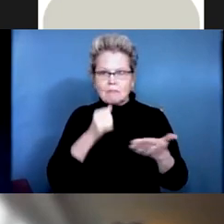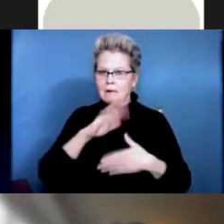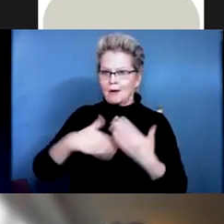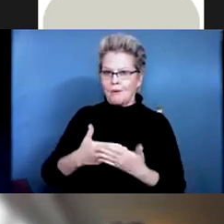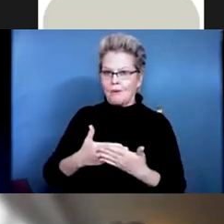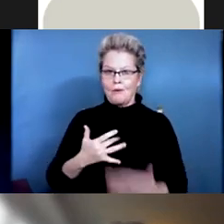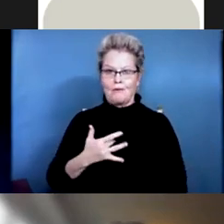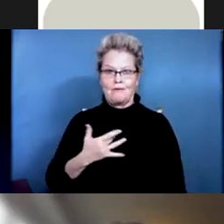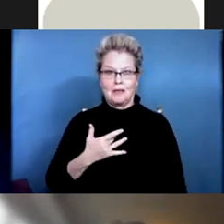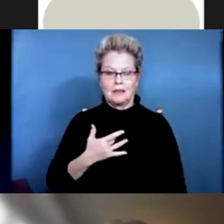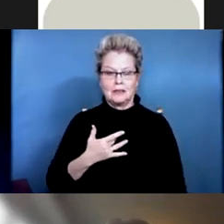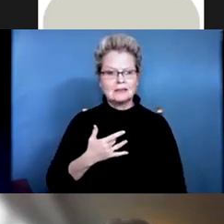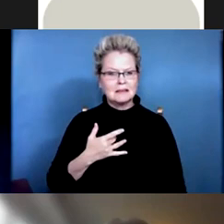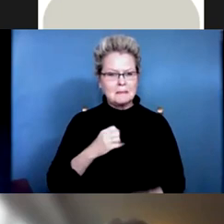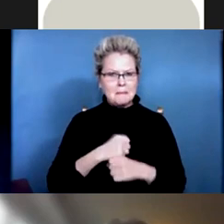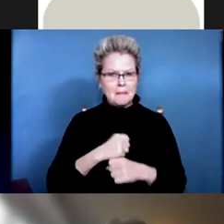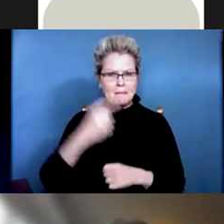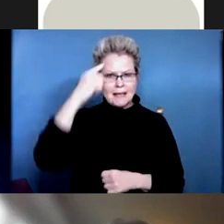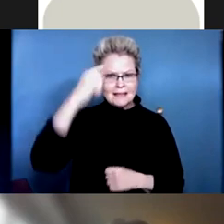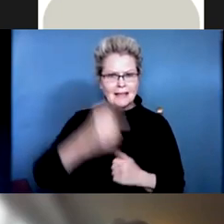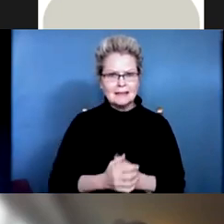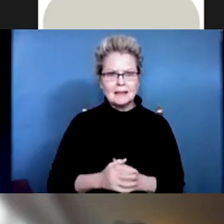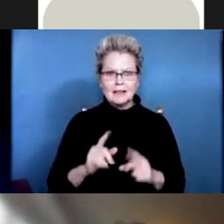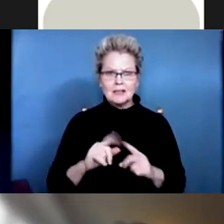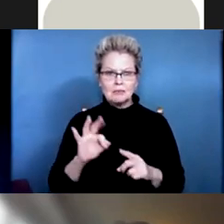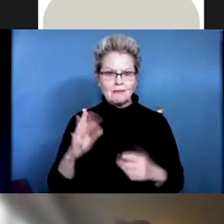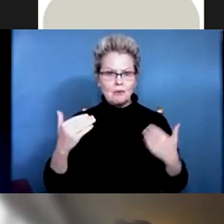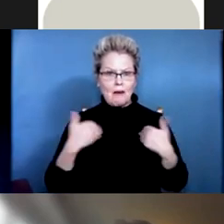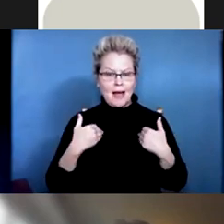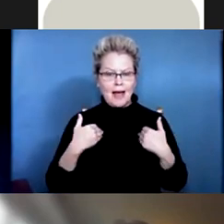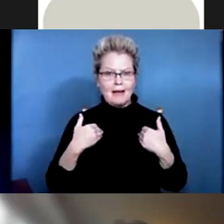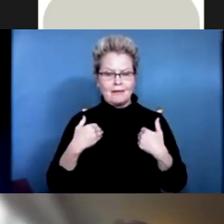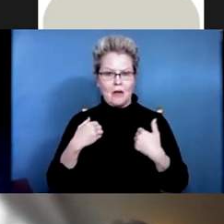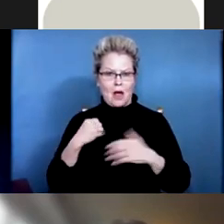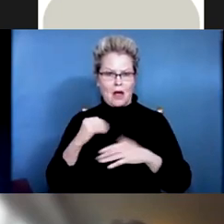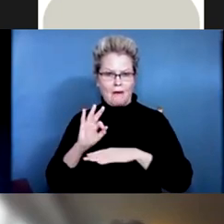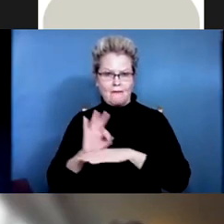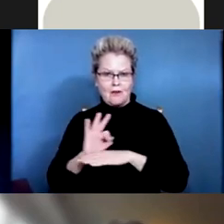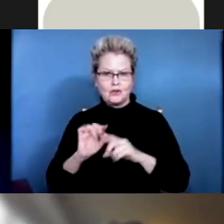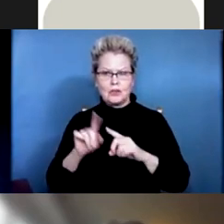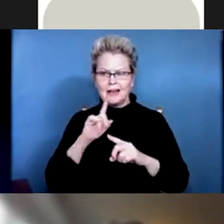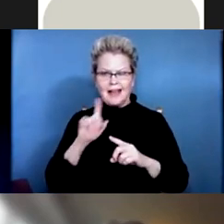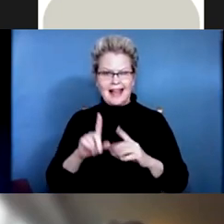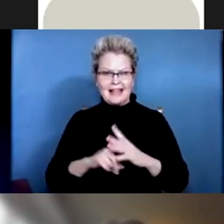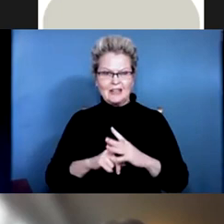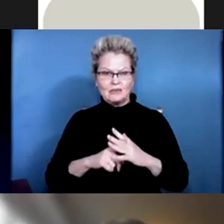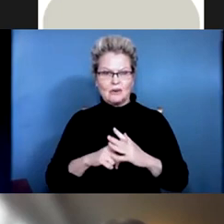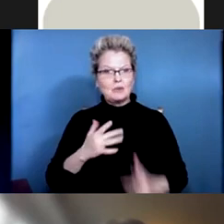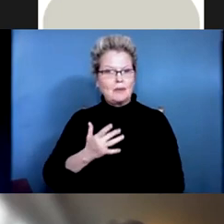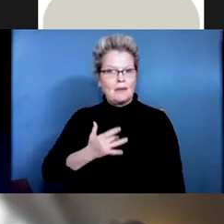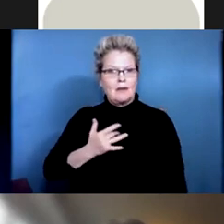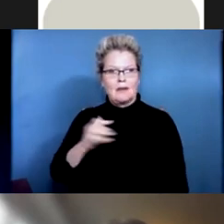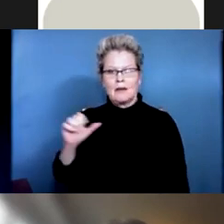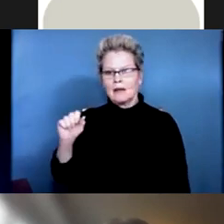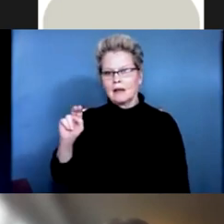makes sense. So the more preserved function, you start with sensation. You may then get motor,